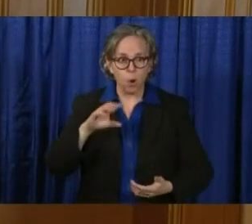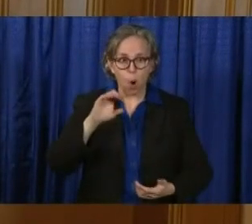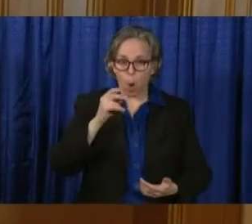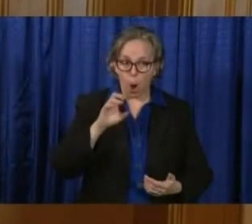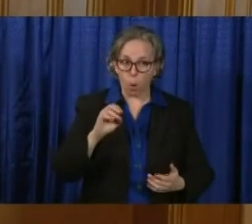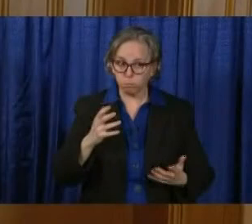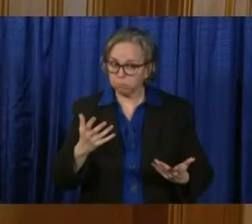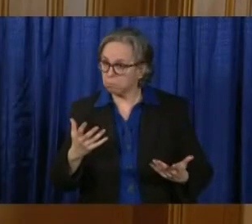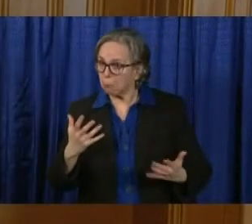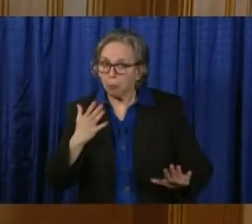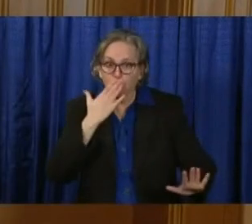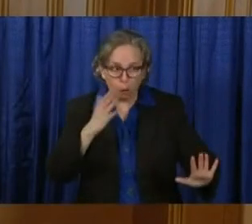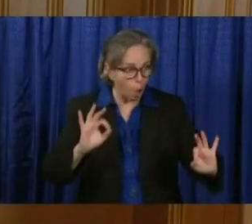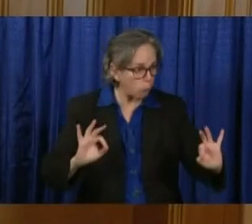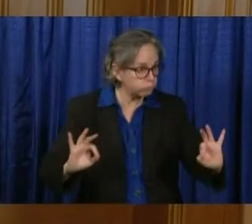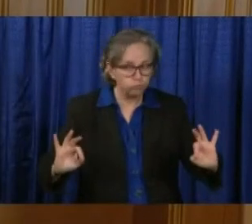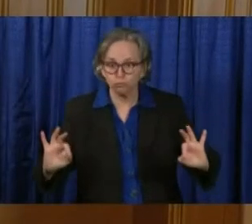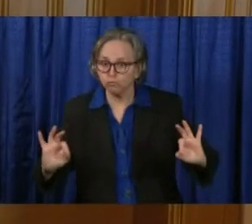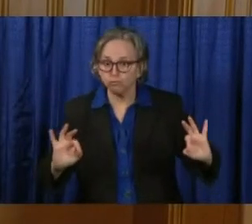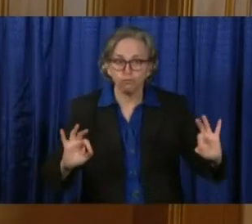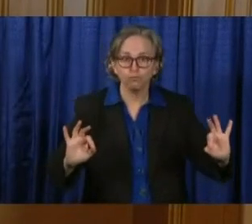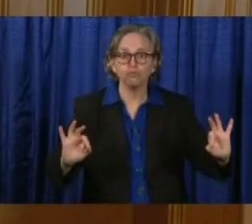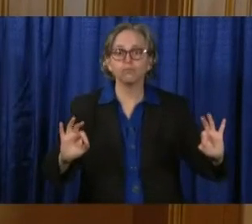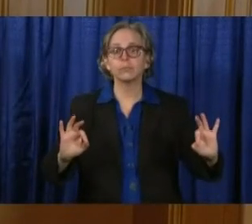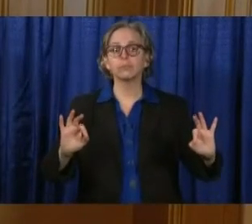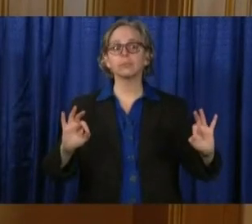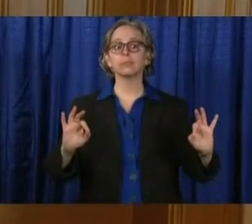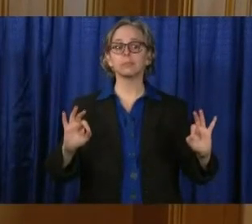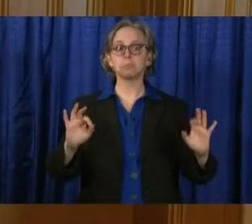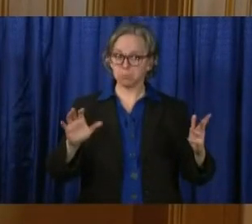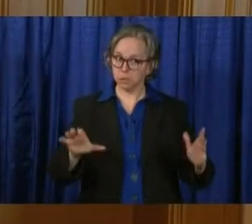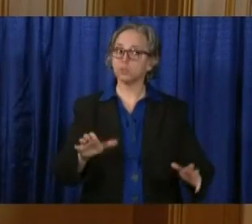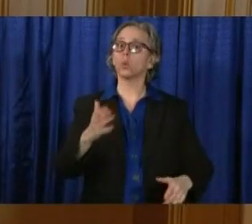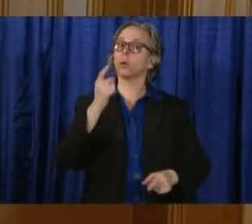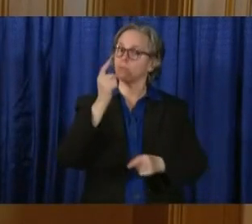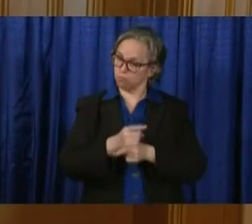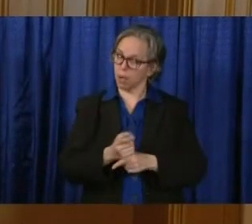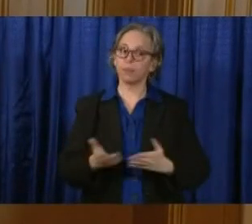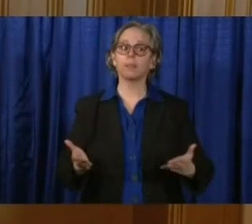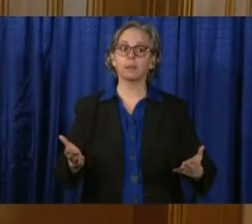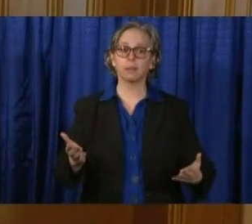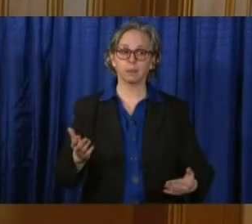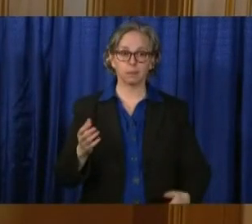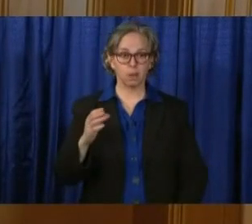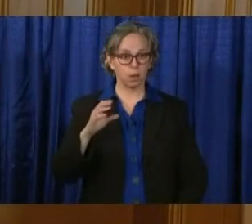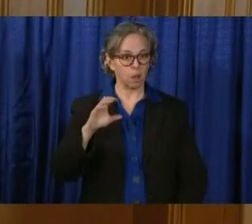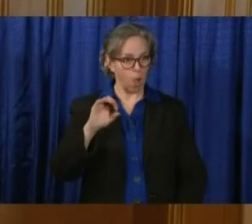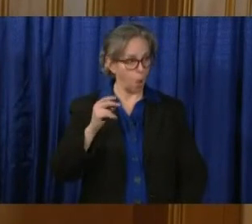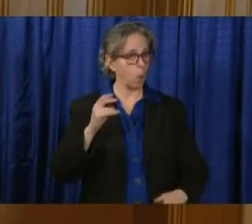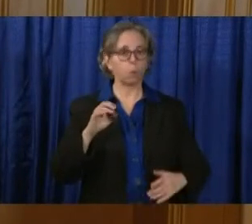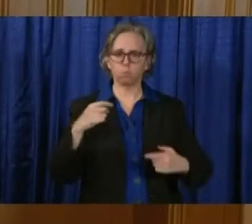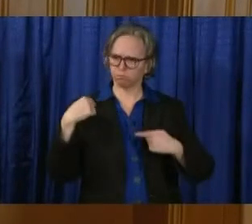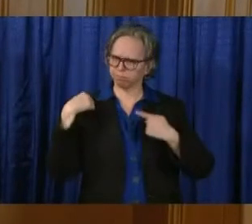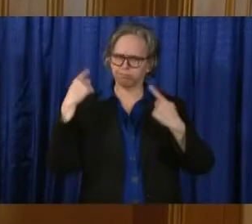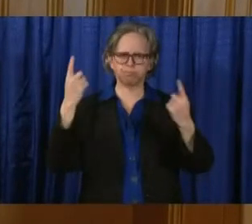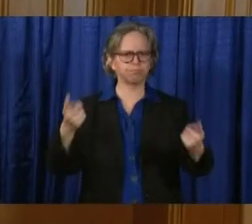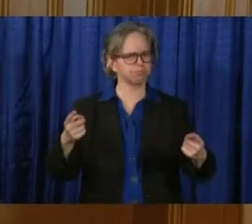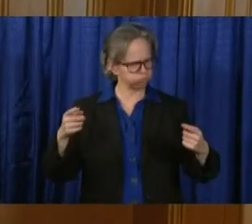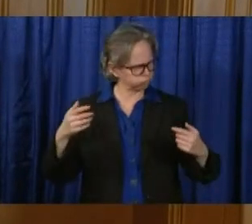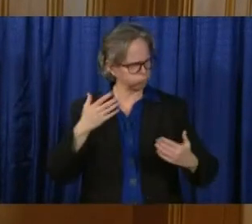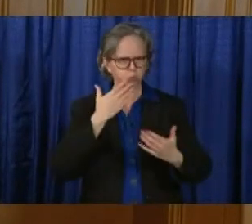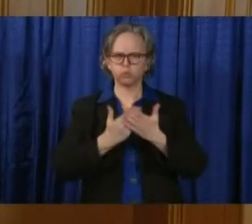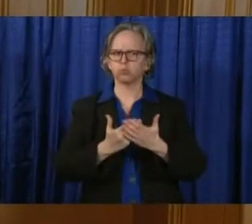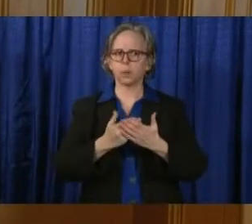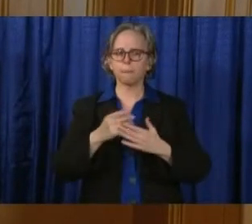We are doing the right thing. Ohioans have done the right thing. We have to continue